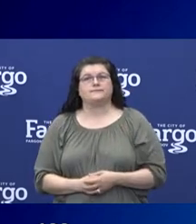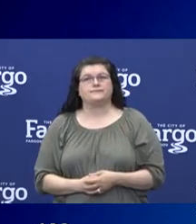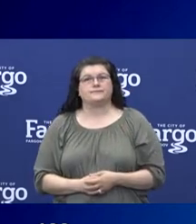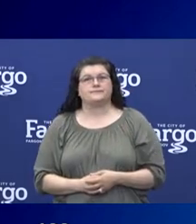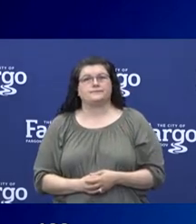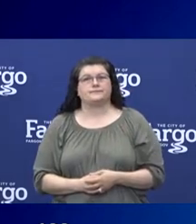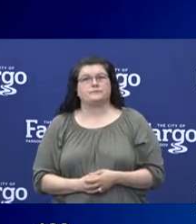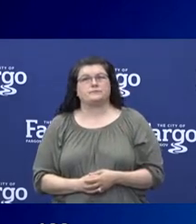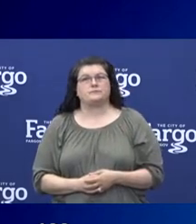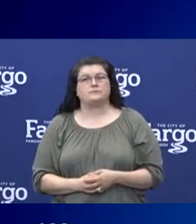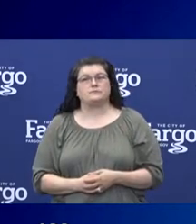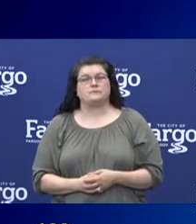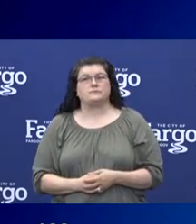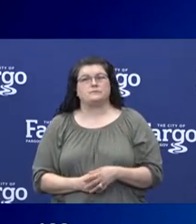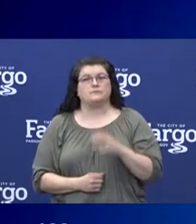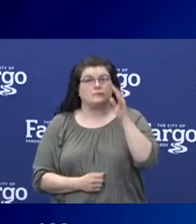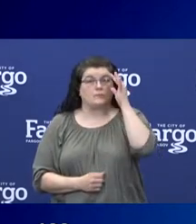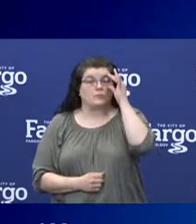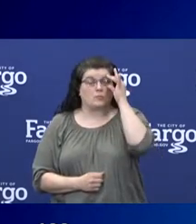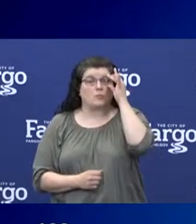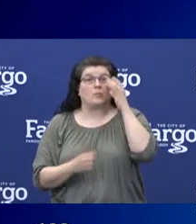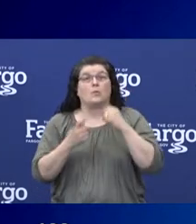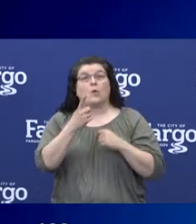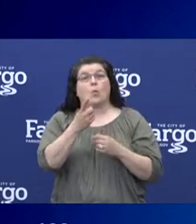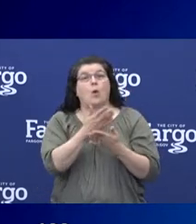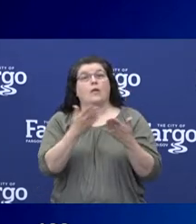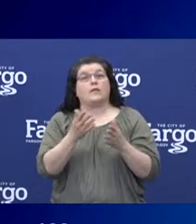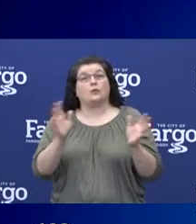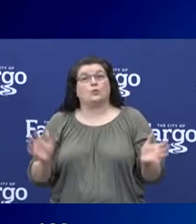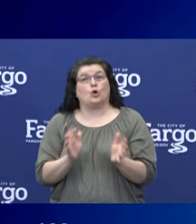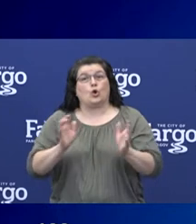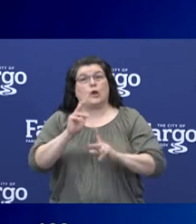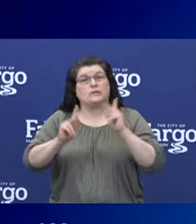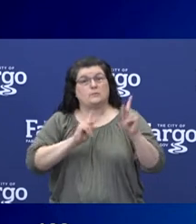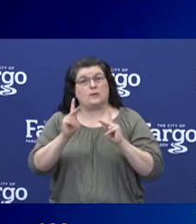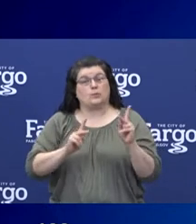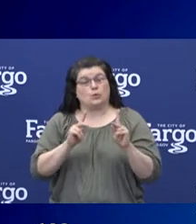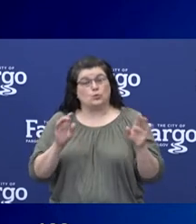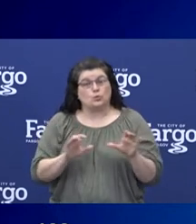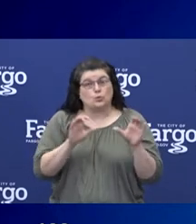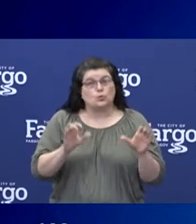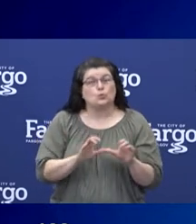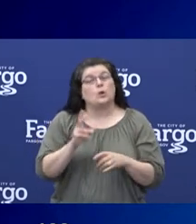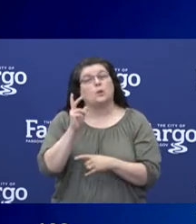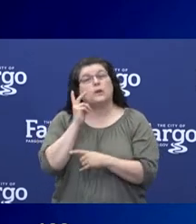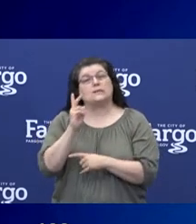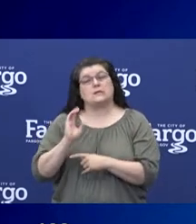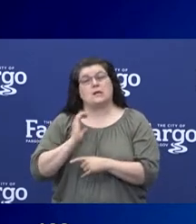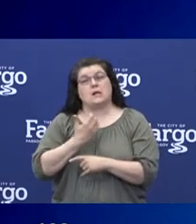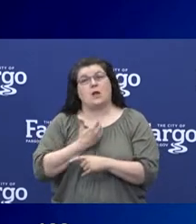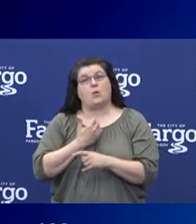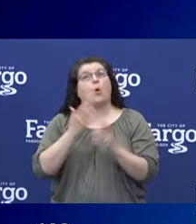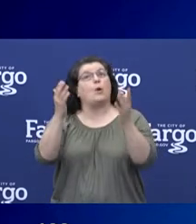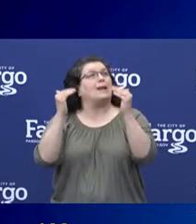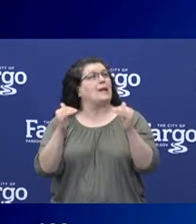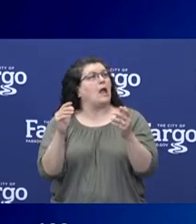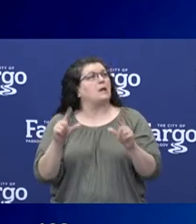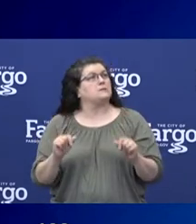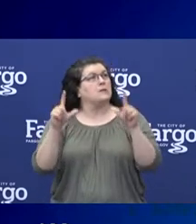And one of the things that I've encouraged people to do when looking at where we're at with epidemiology on